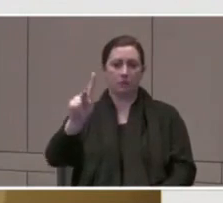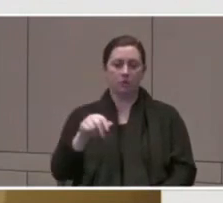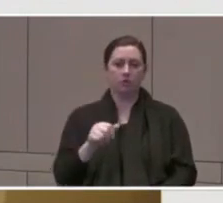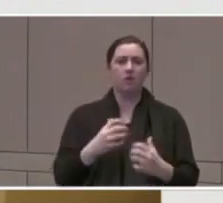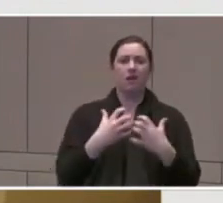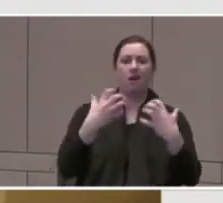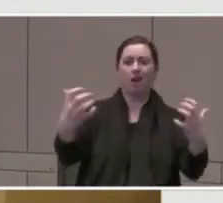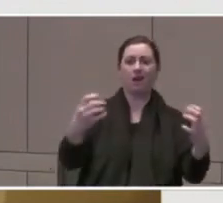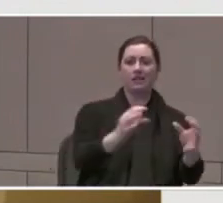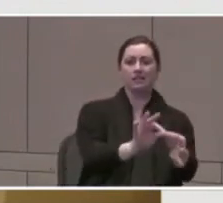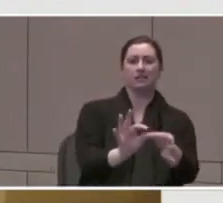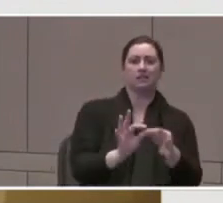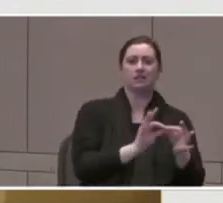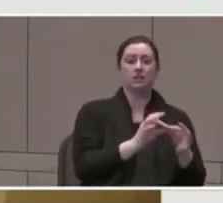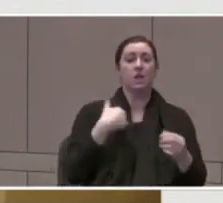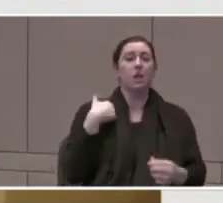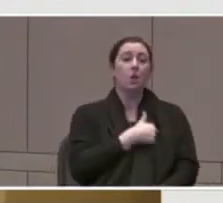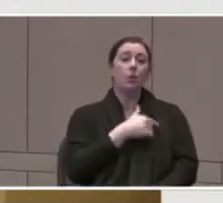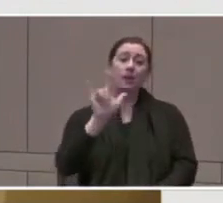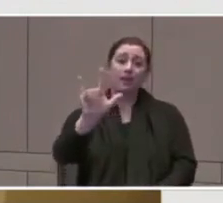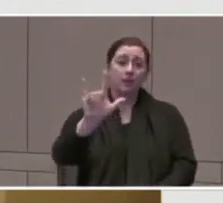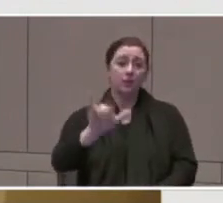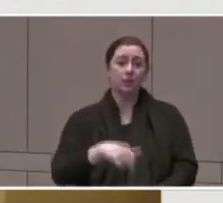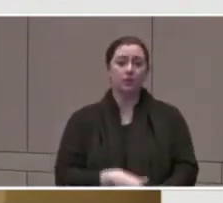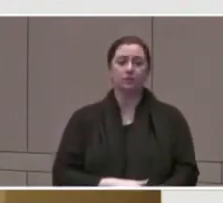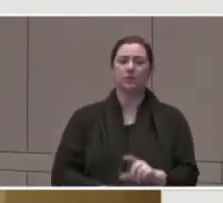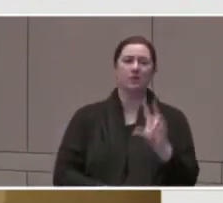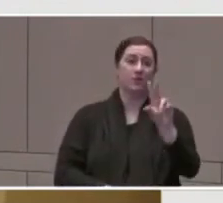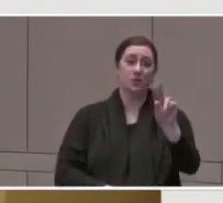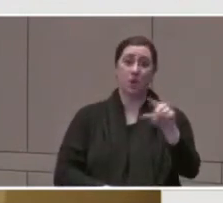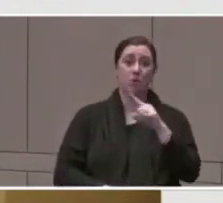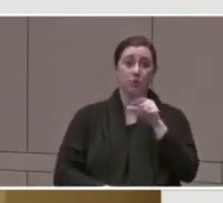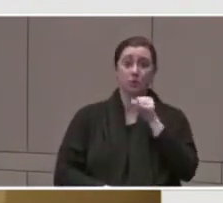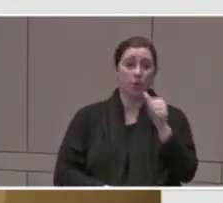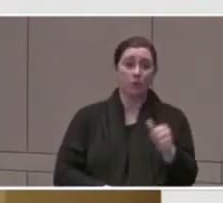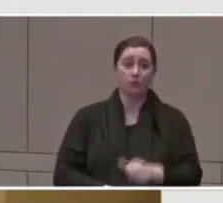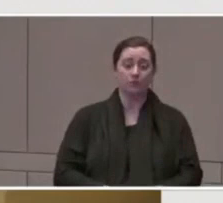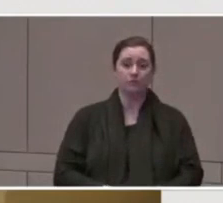We love you. You don't. You don't.